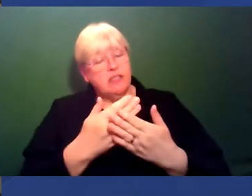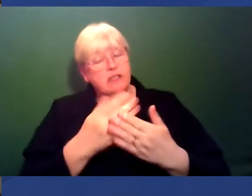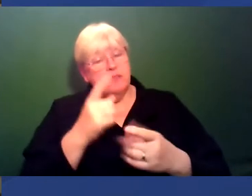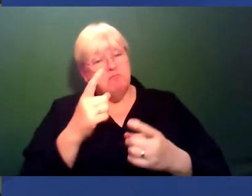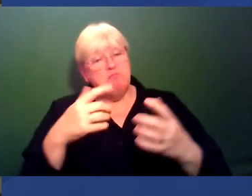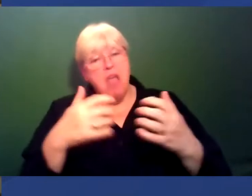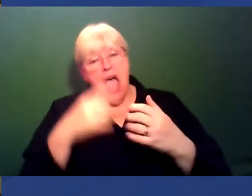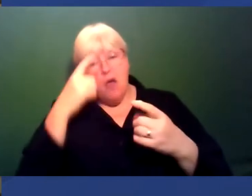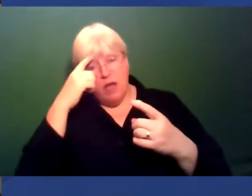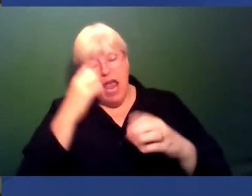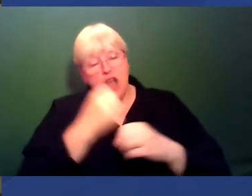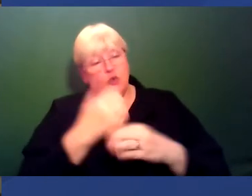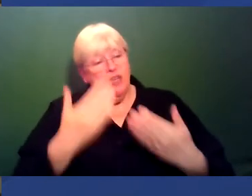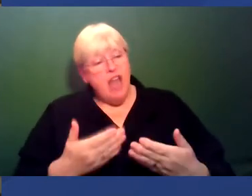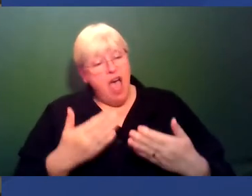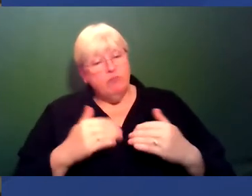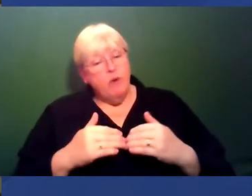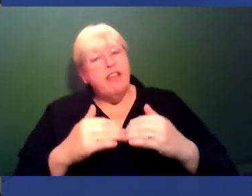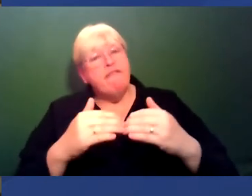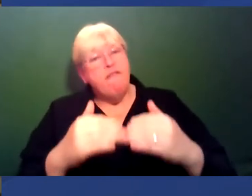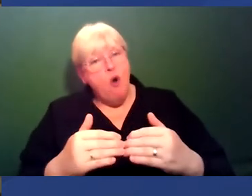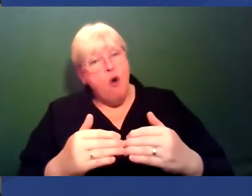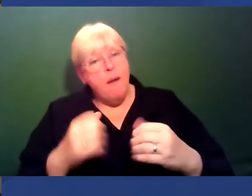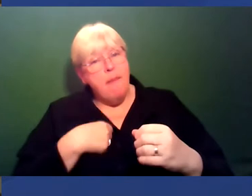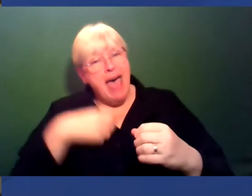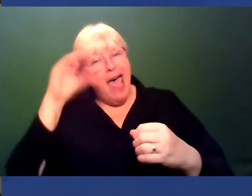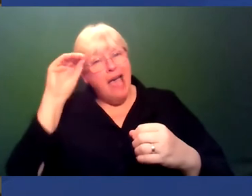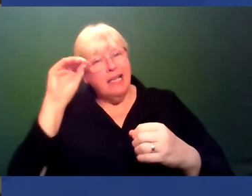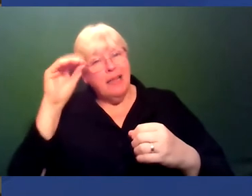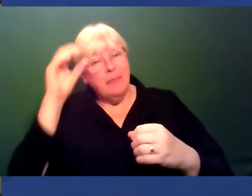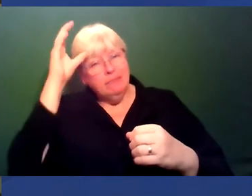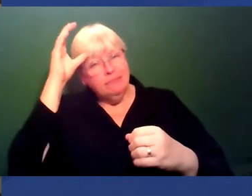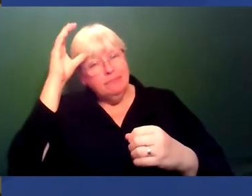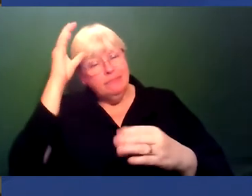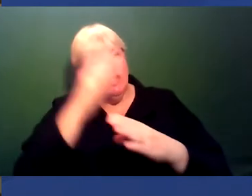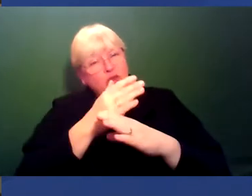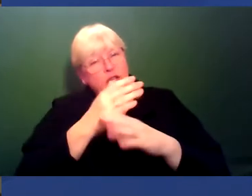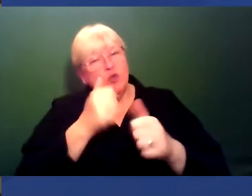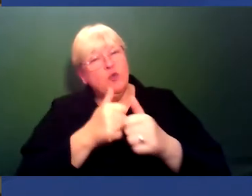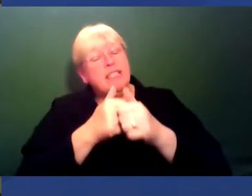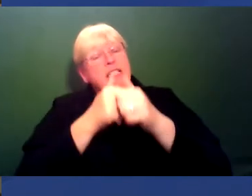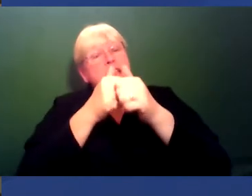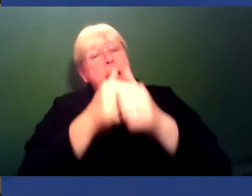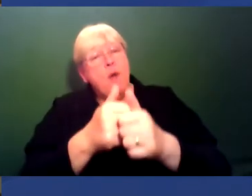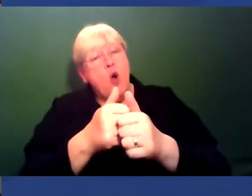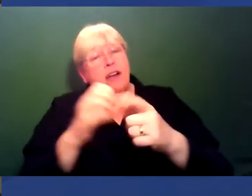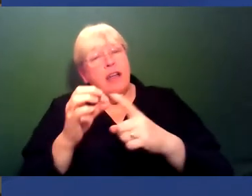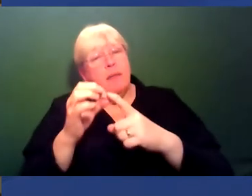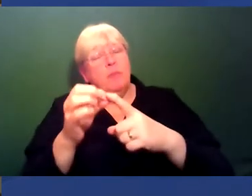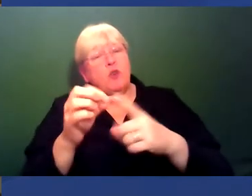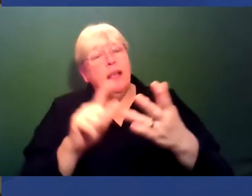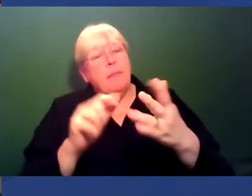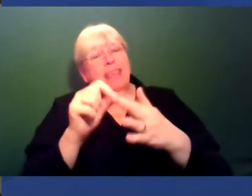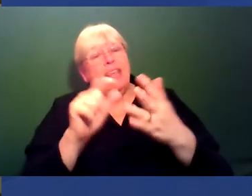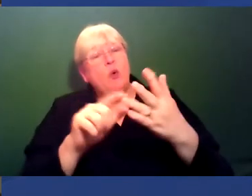can take now and moving forward in my academic career to support and promote the voices of my POC peers.